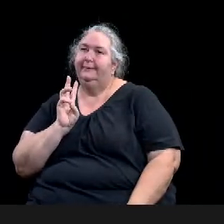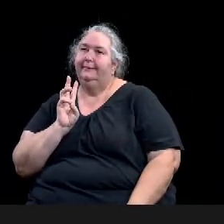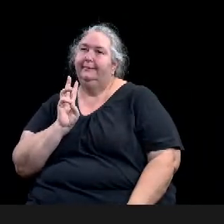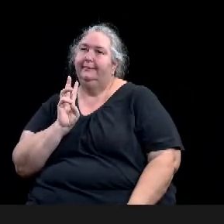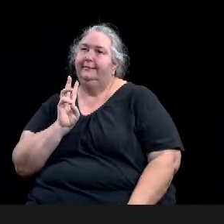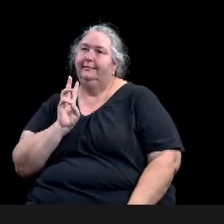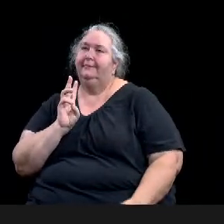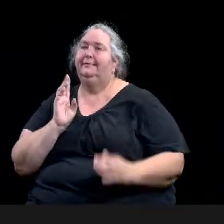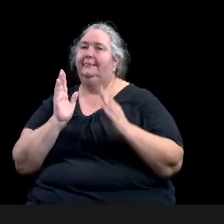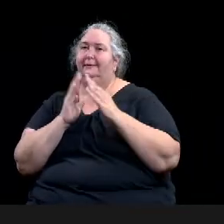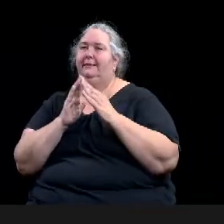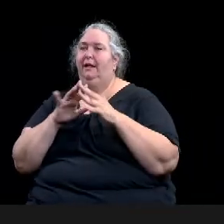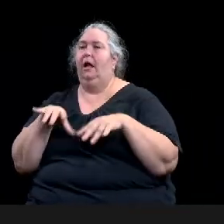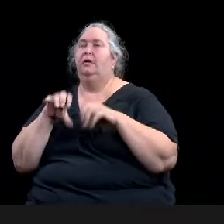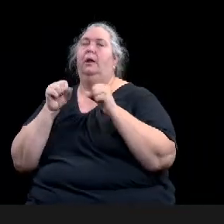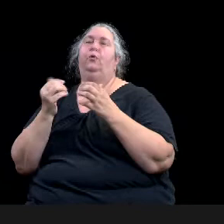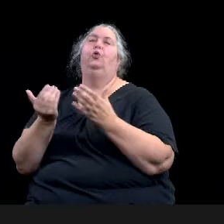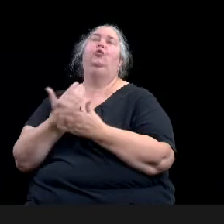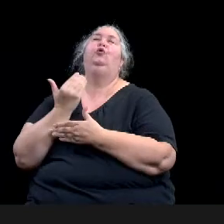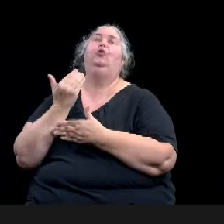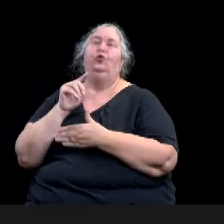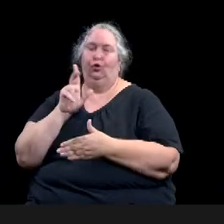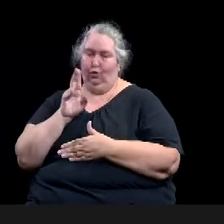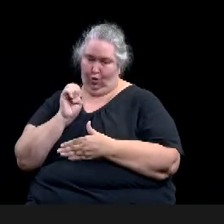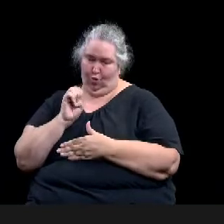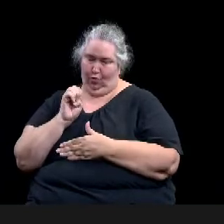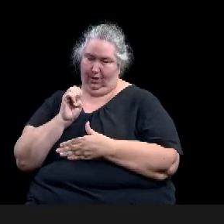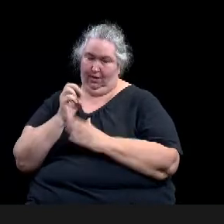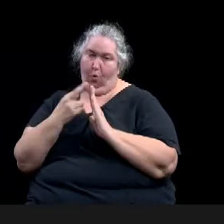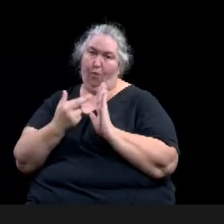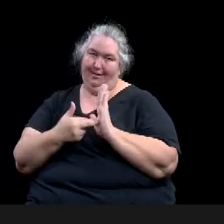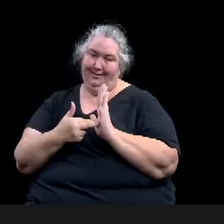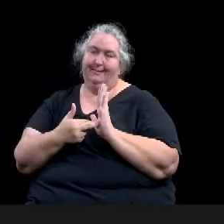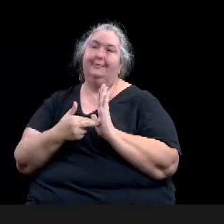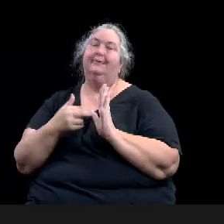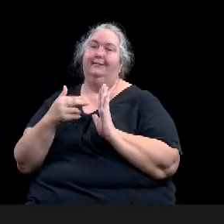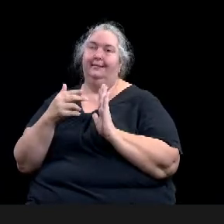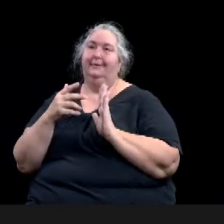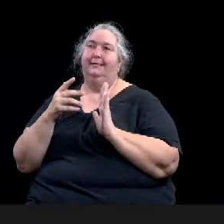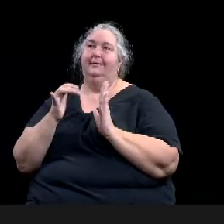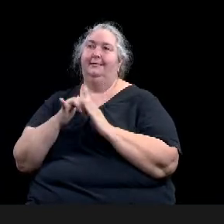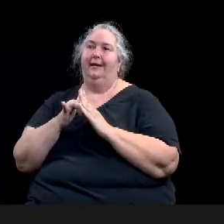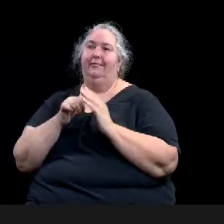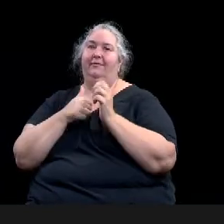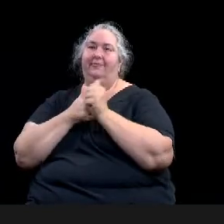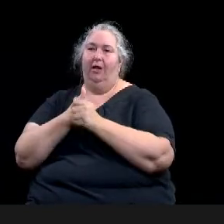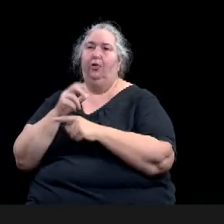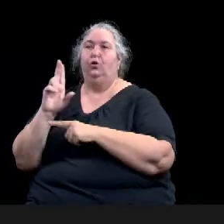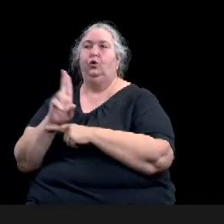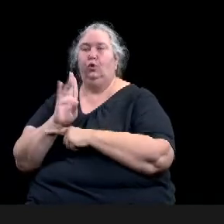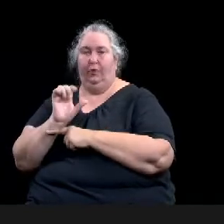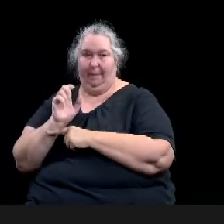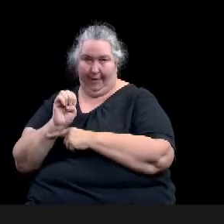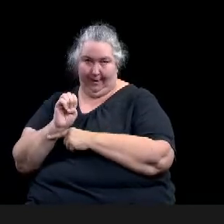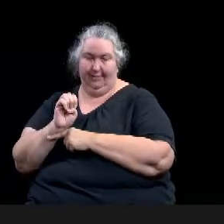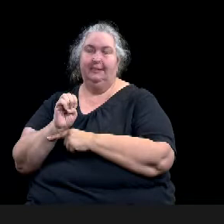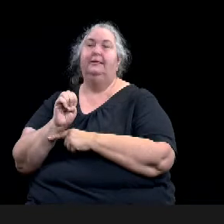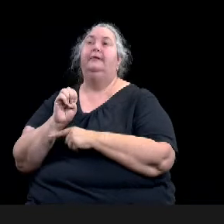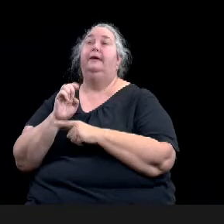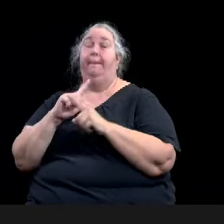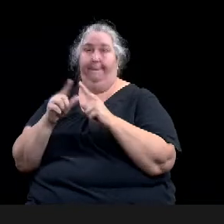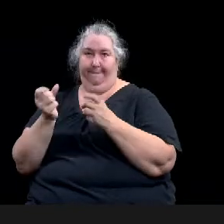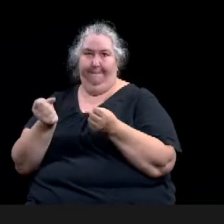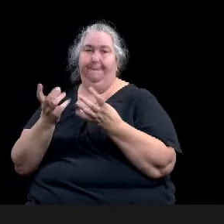zoning districts, but the, a lot of the, especially a lot of the inner city, the zoning did not get changed on individual property. So you have, especially